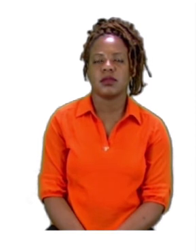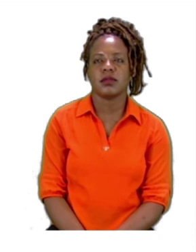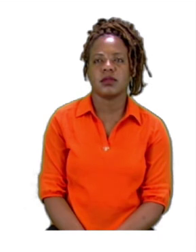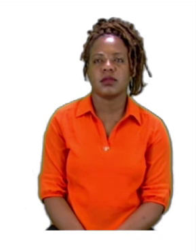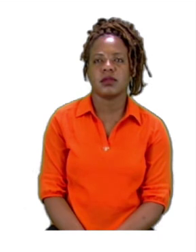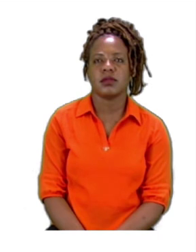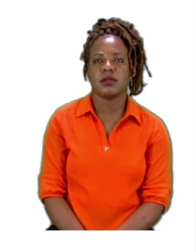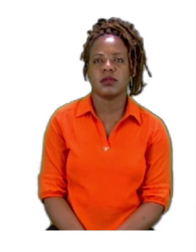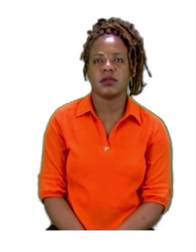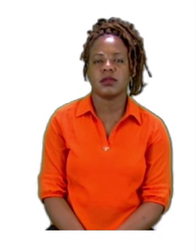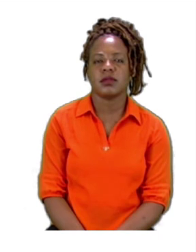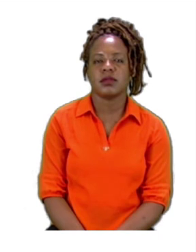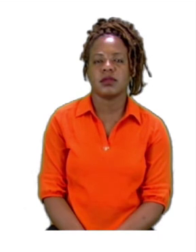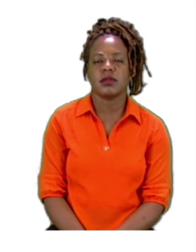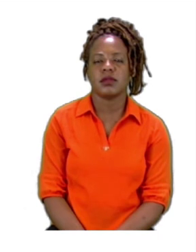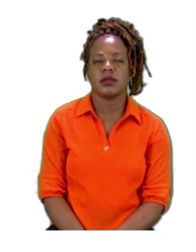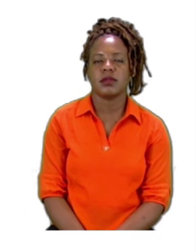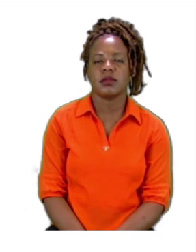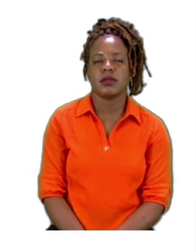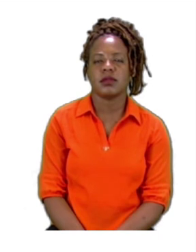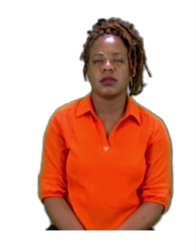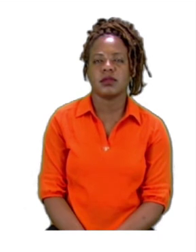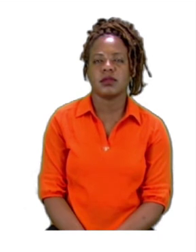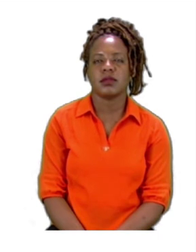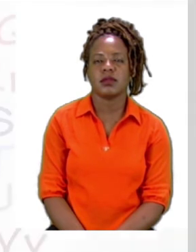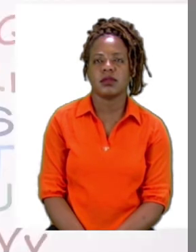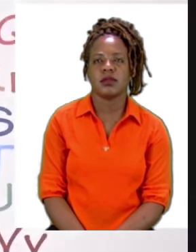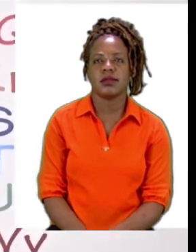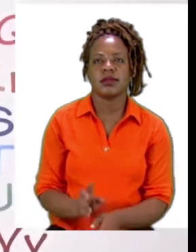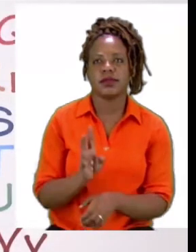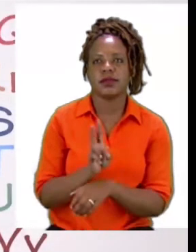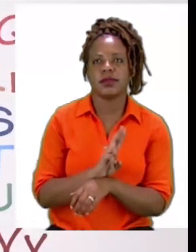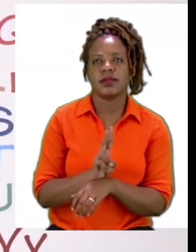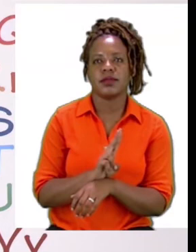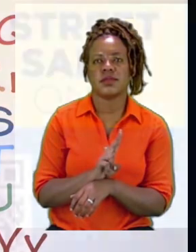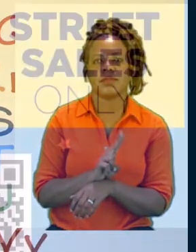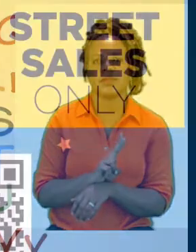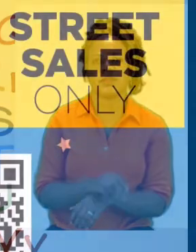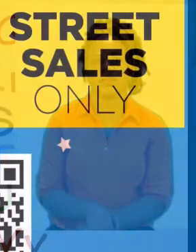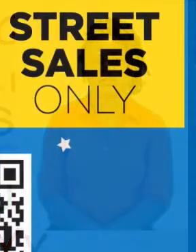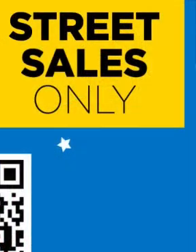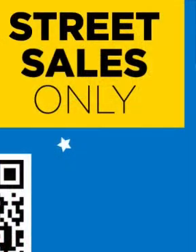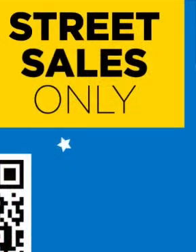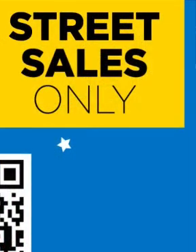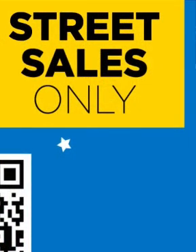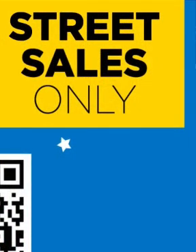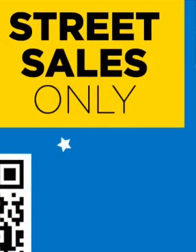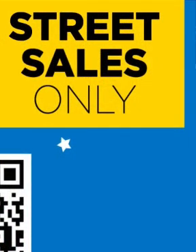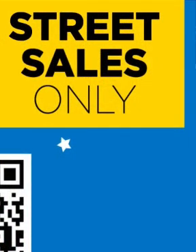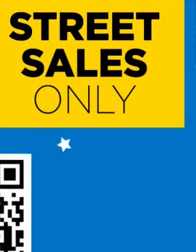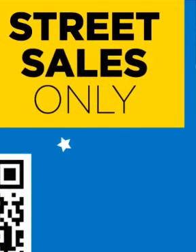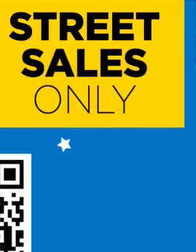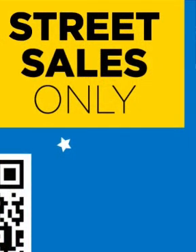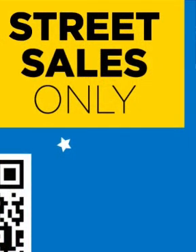handwriting is neat. And I will see you after our advert break. Follow us on MyZone